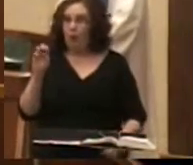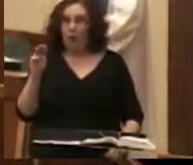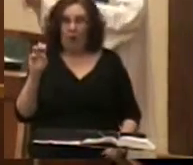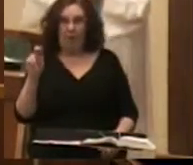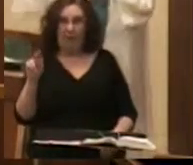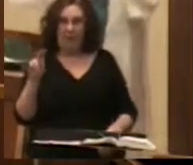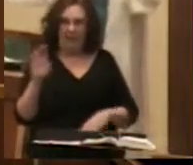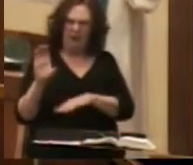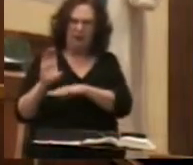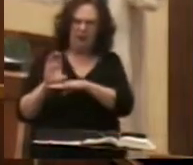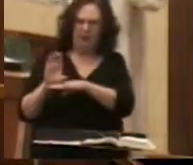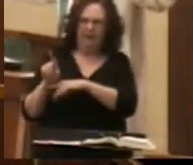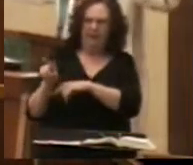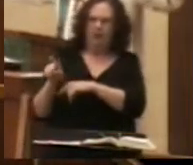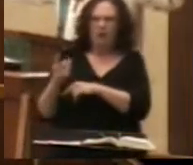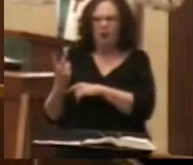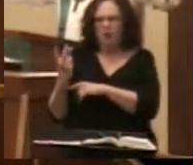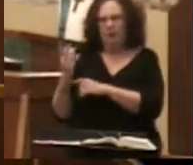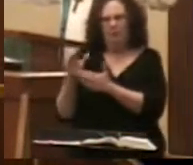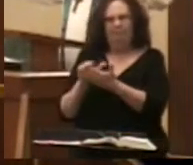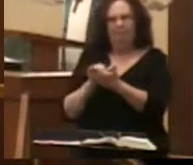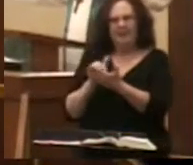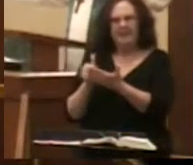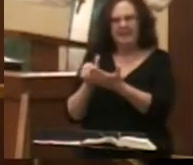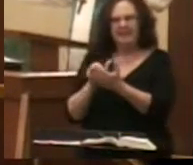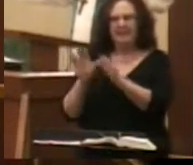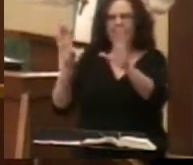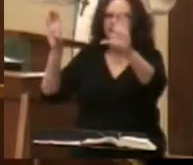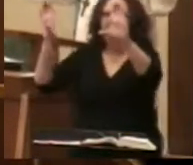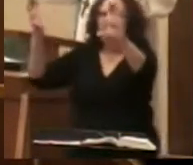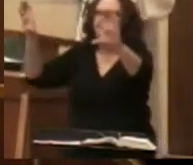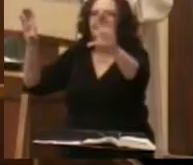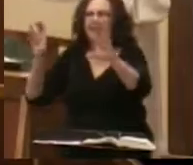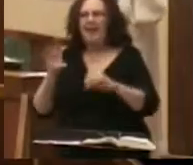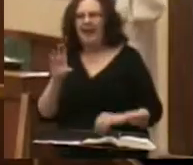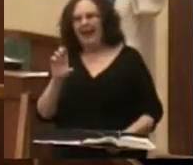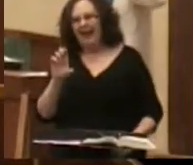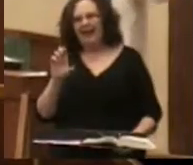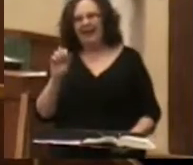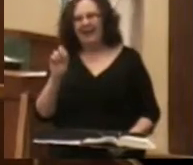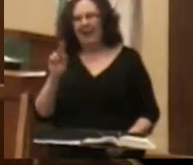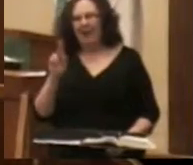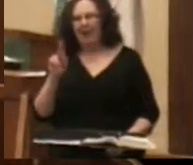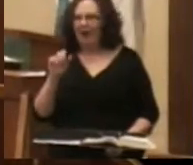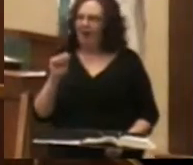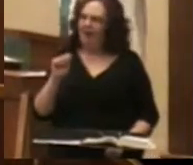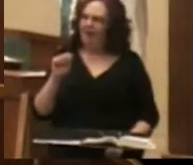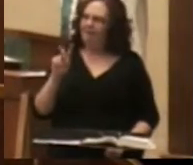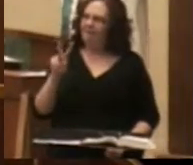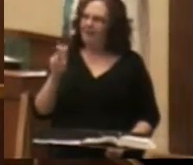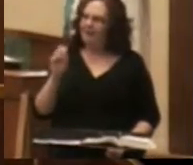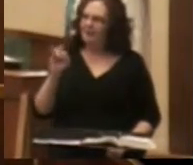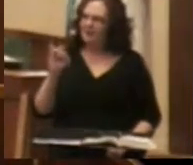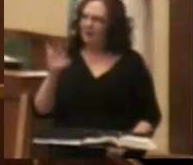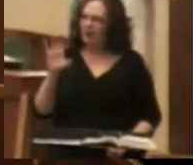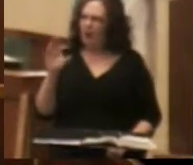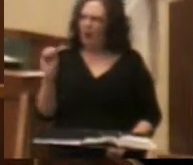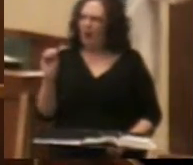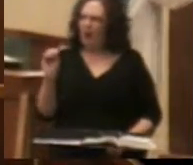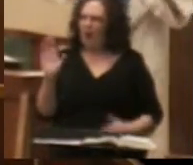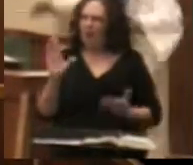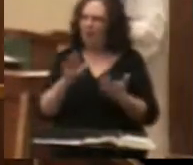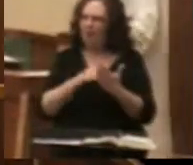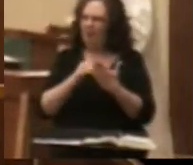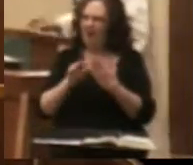there are two paintings by the Master Caravaggio and they hang opposite of each other in that